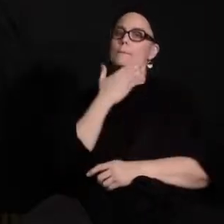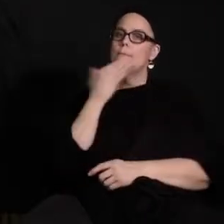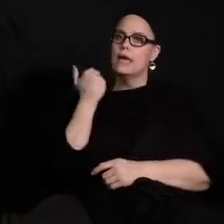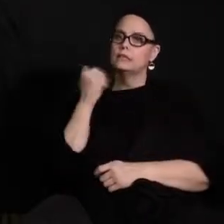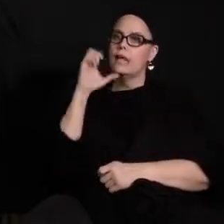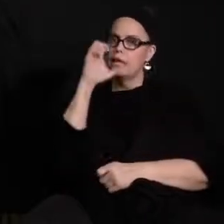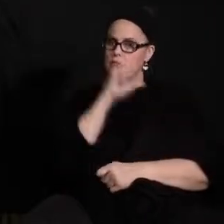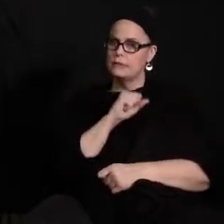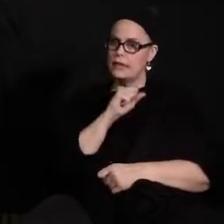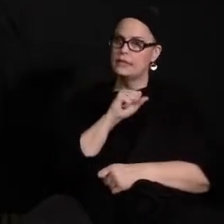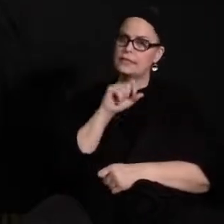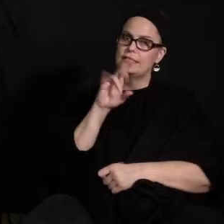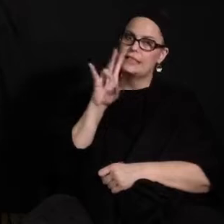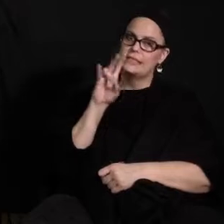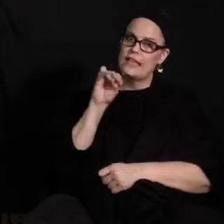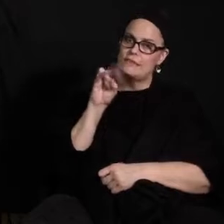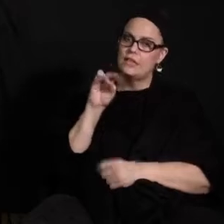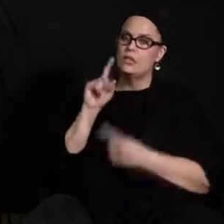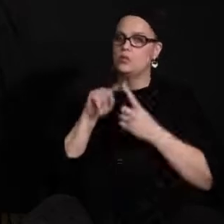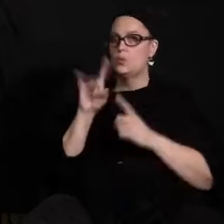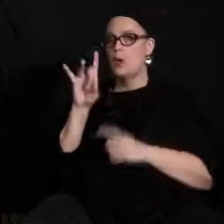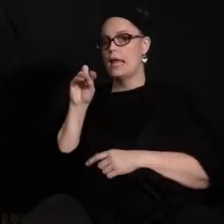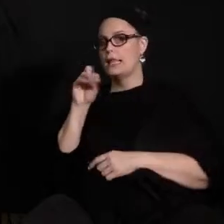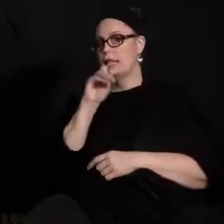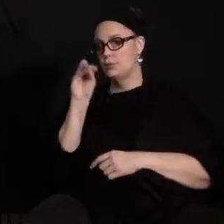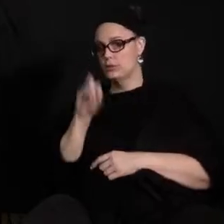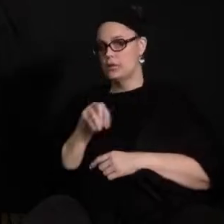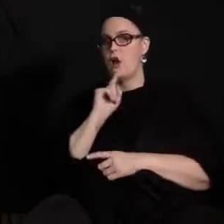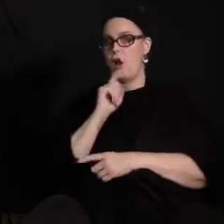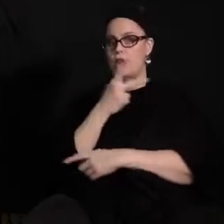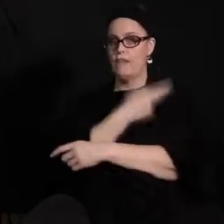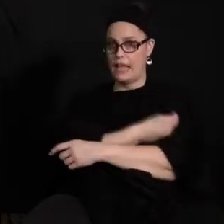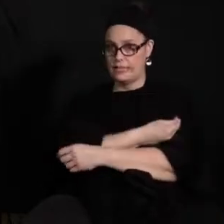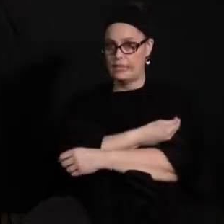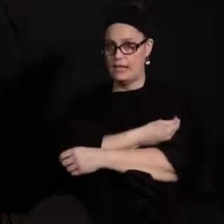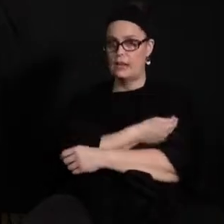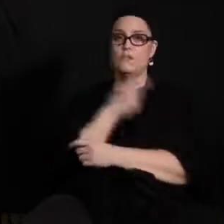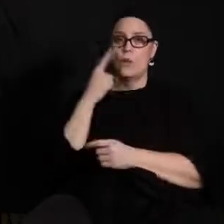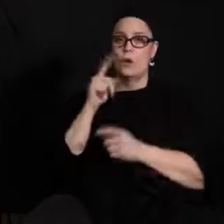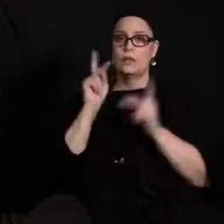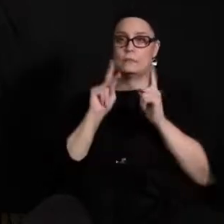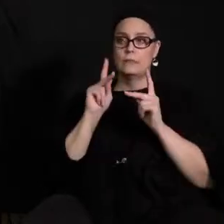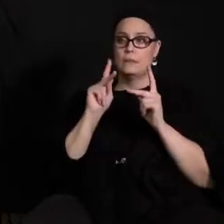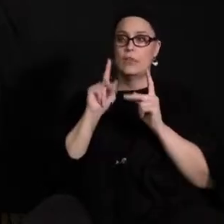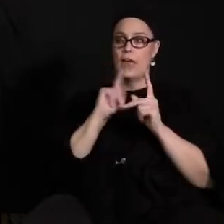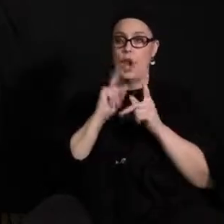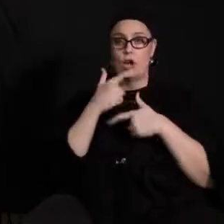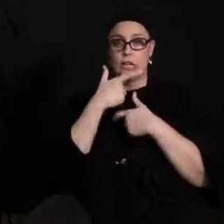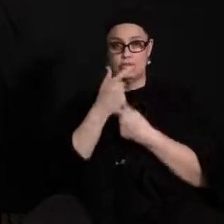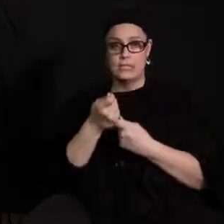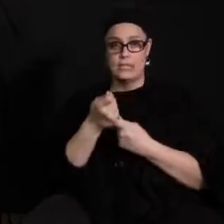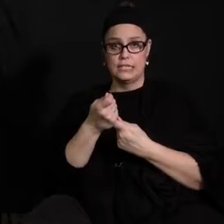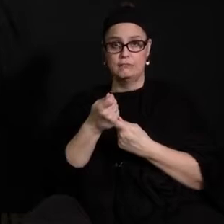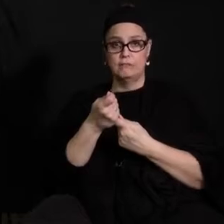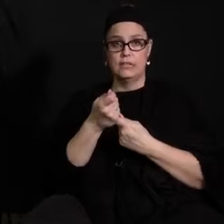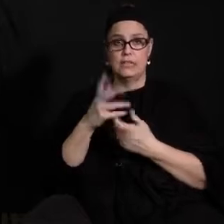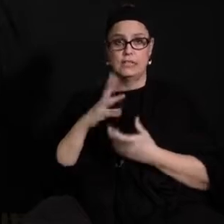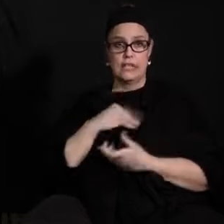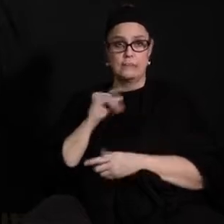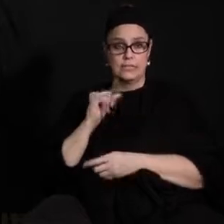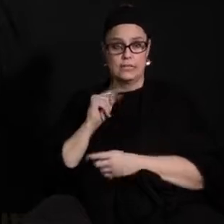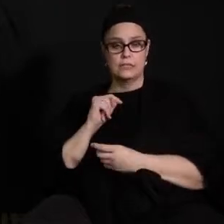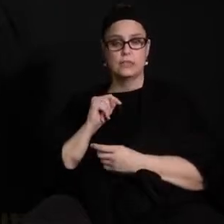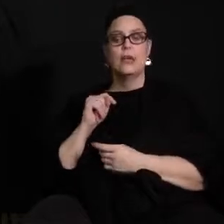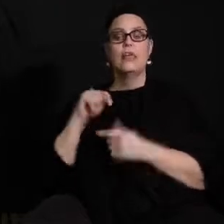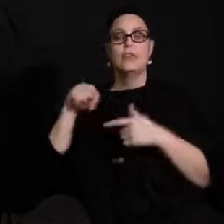is probably 70 to 80 percent of our staff are vaccinated for those that are interested in getting it um even this week we have